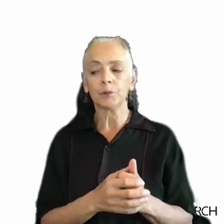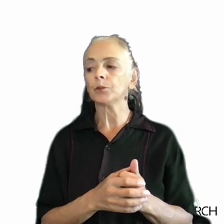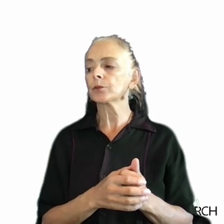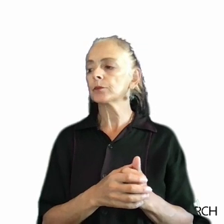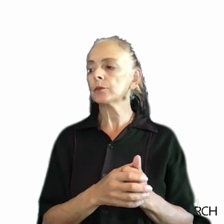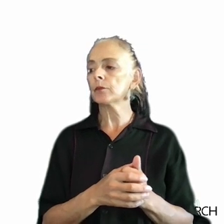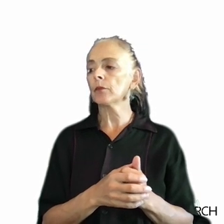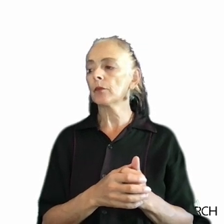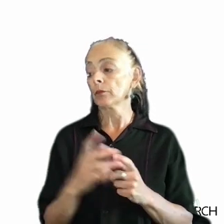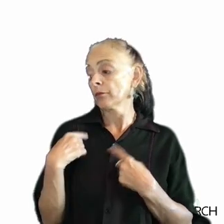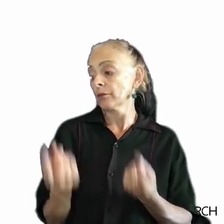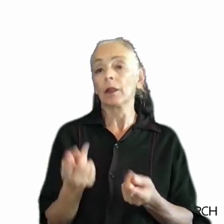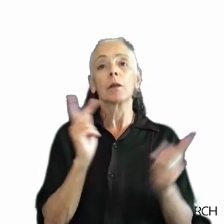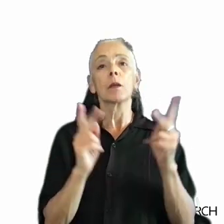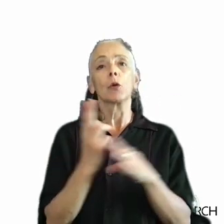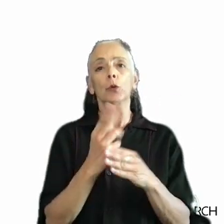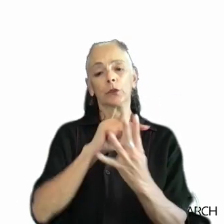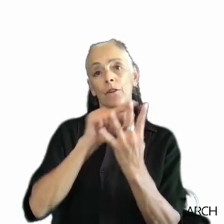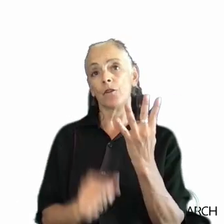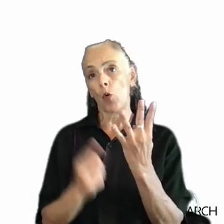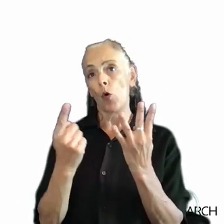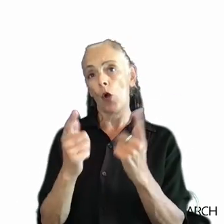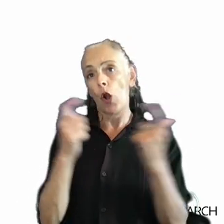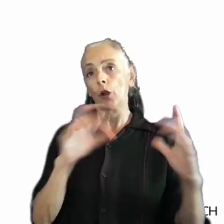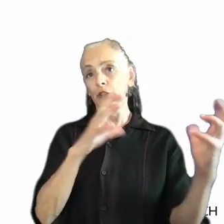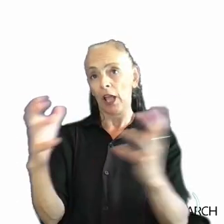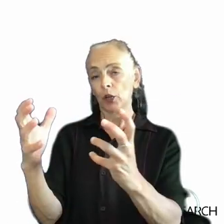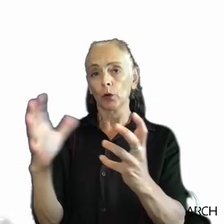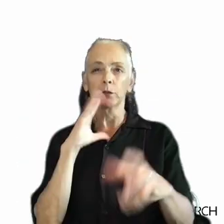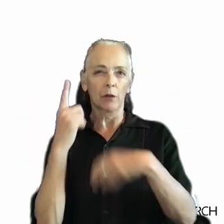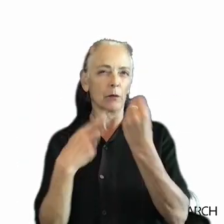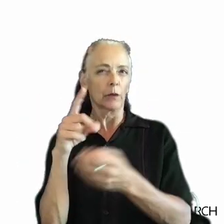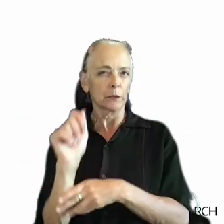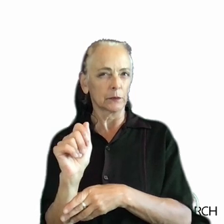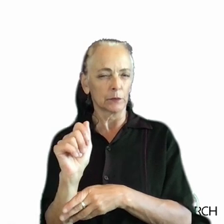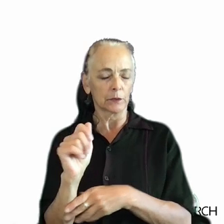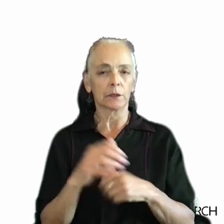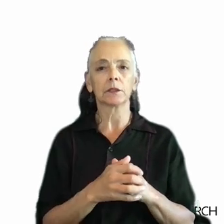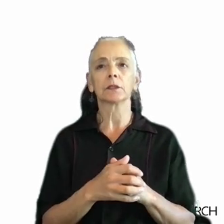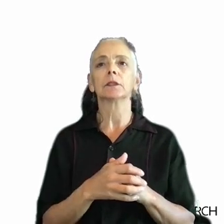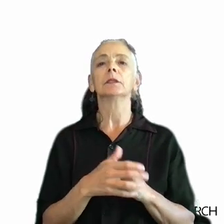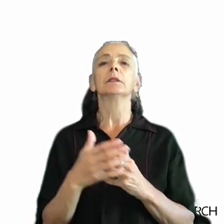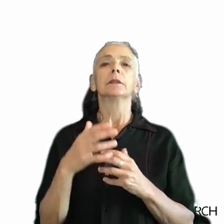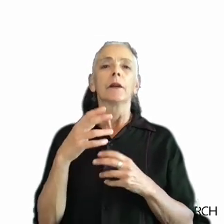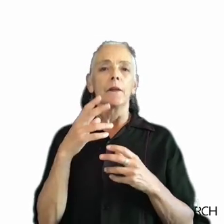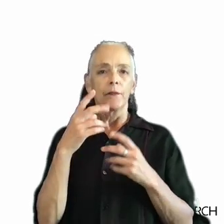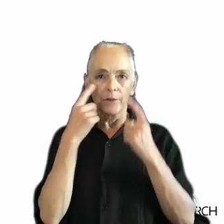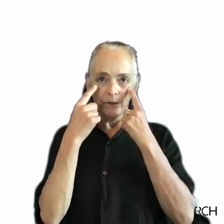Traditionally, people have used four large categories or groups to talk about disability. Vision, mobility,